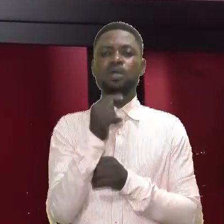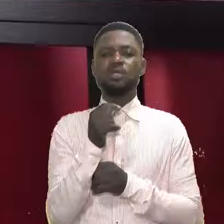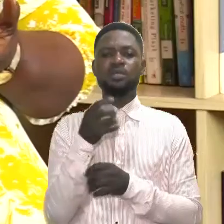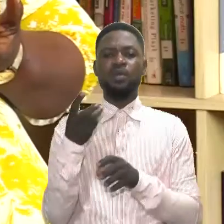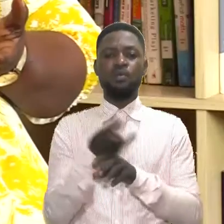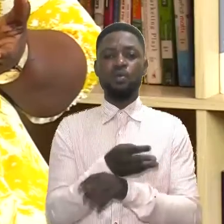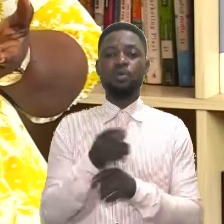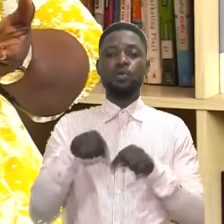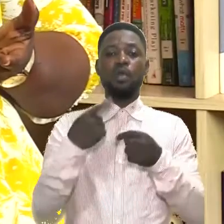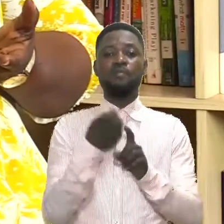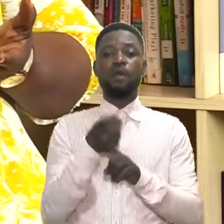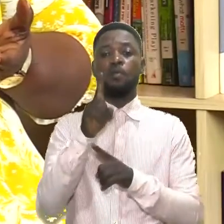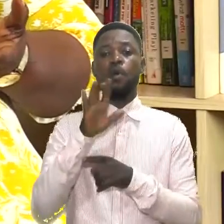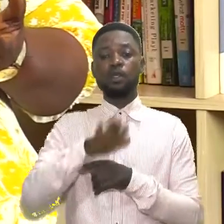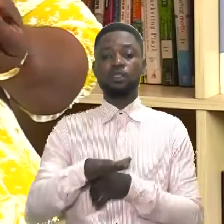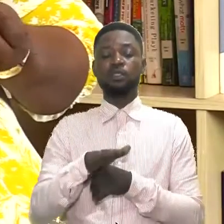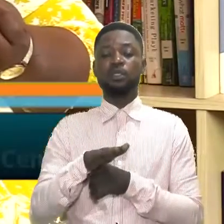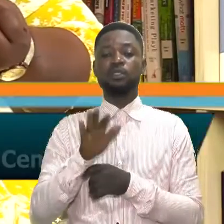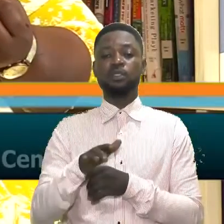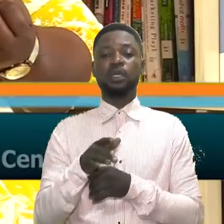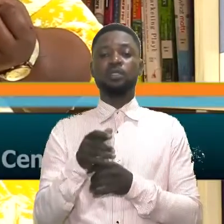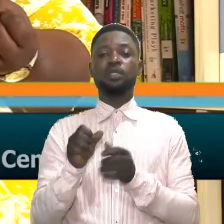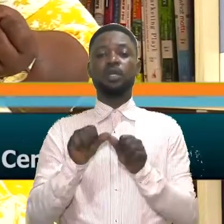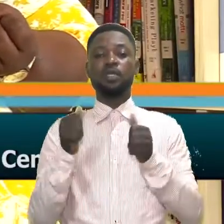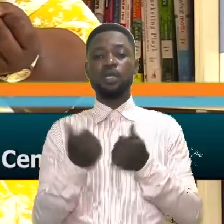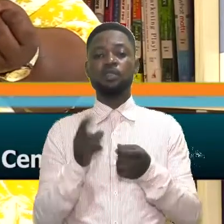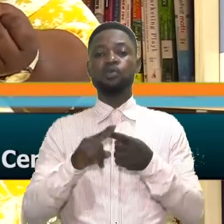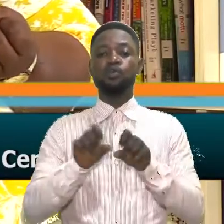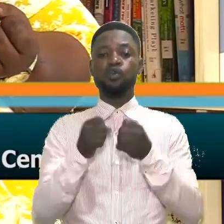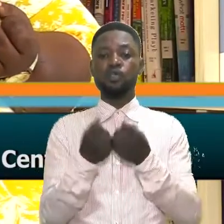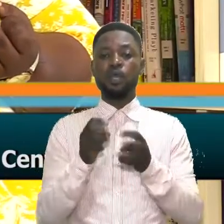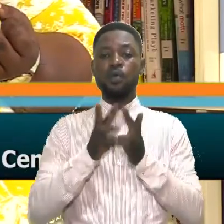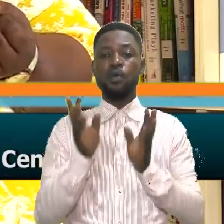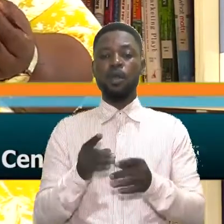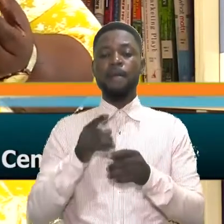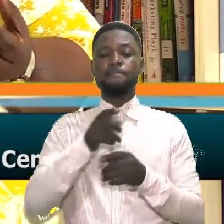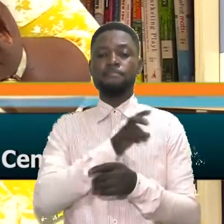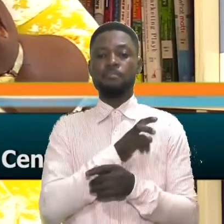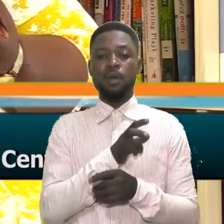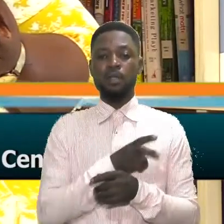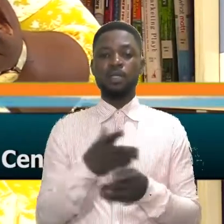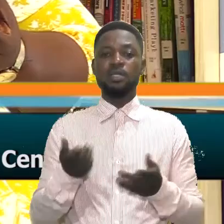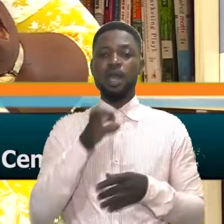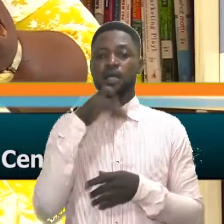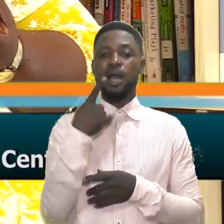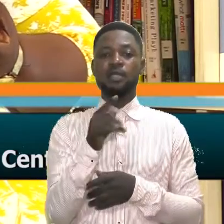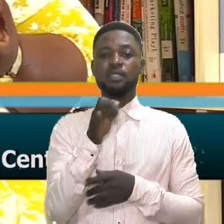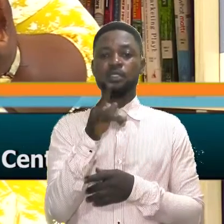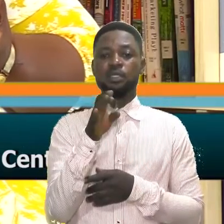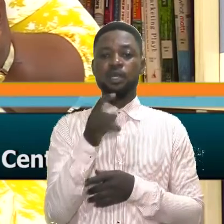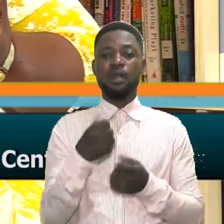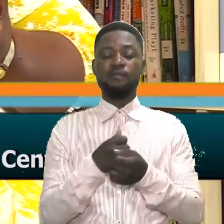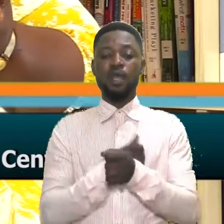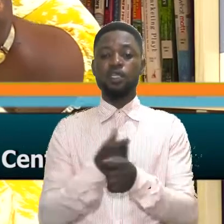Which one is worse? Going from one child protection agency, relaying the abuse to the doctor, to the social worker, to the police can be traumatic. Here at the